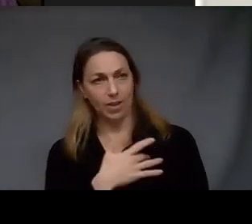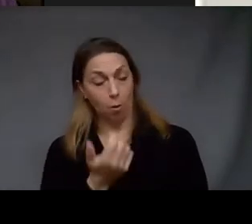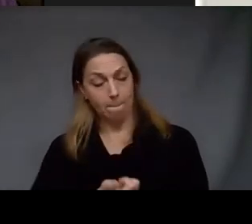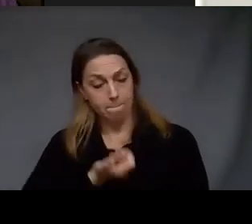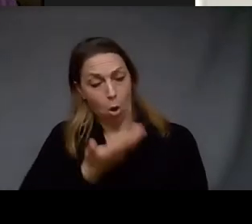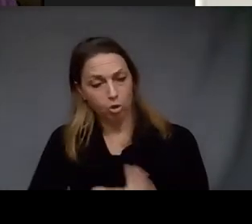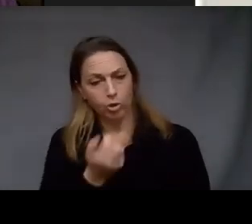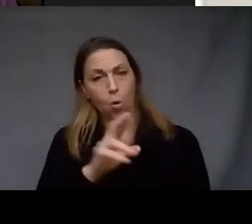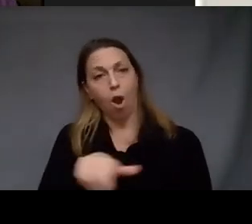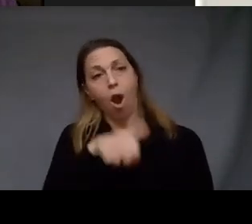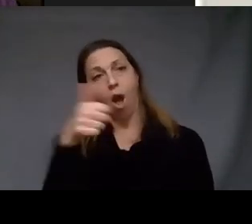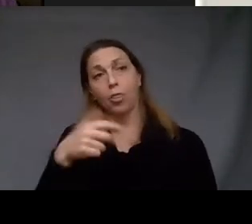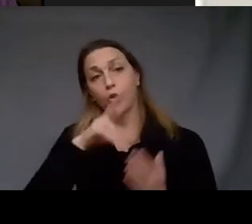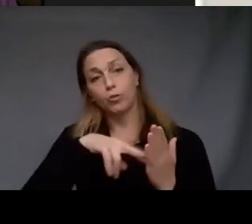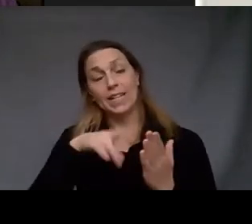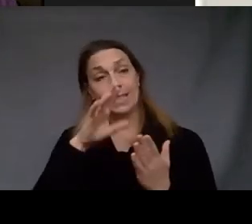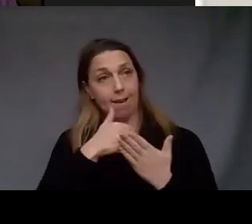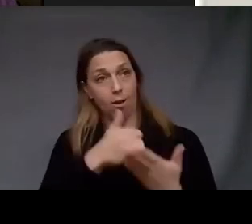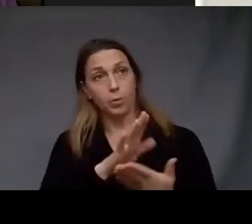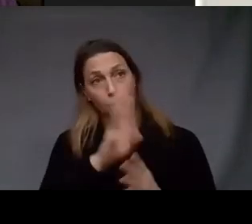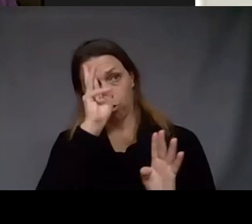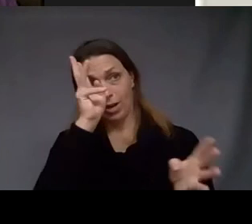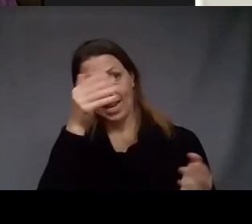other readings aid in your creative process